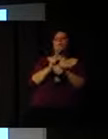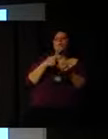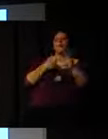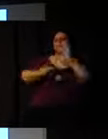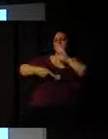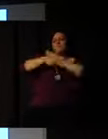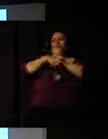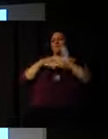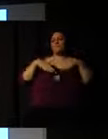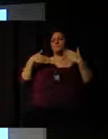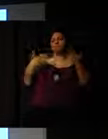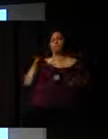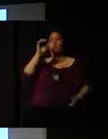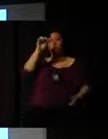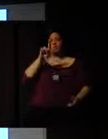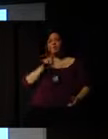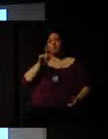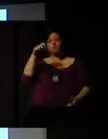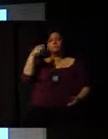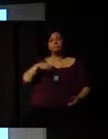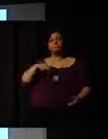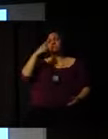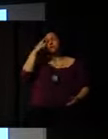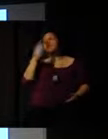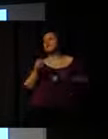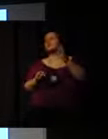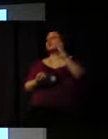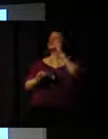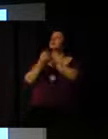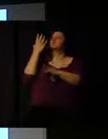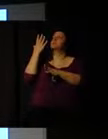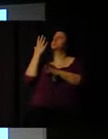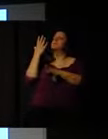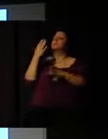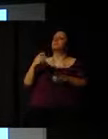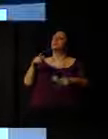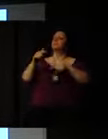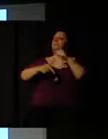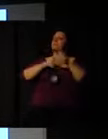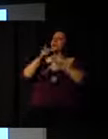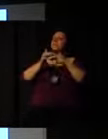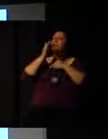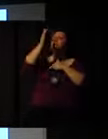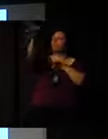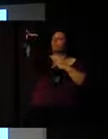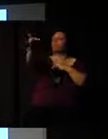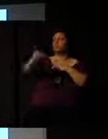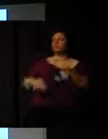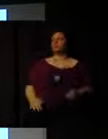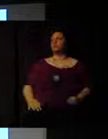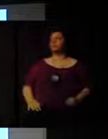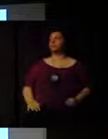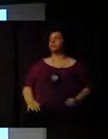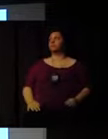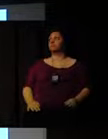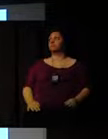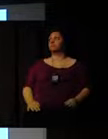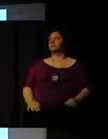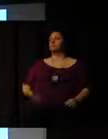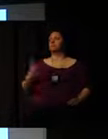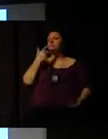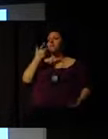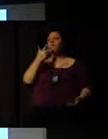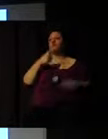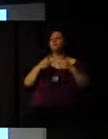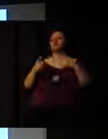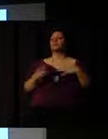need to become very creative in how they work in the future. Let's talk about volunteering in South Africa.